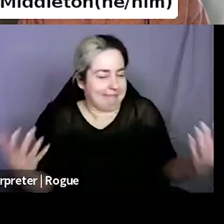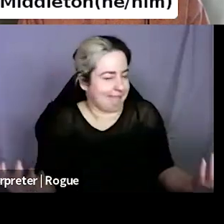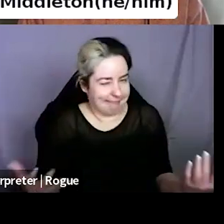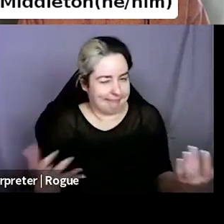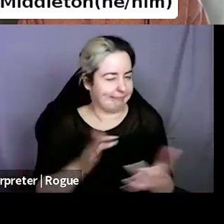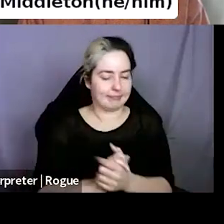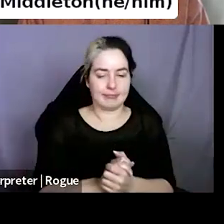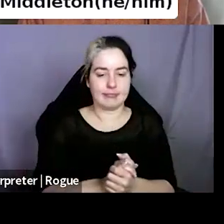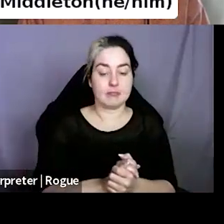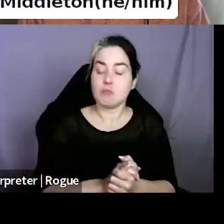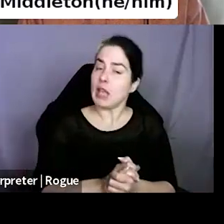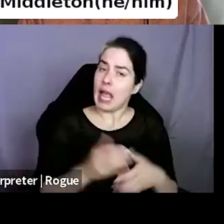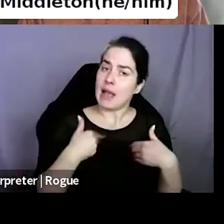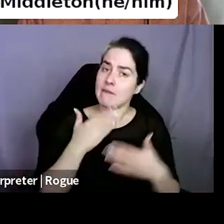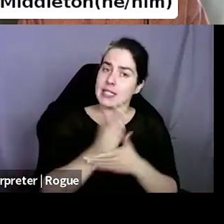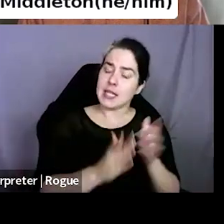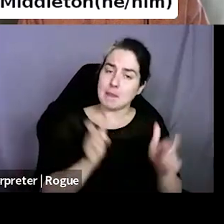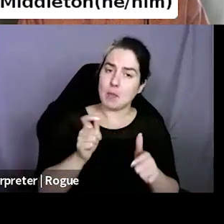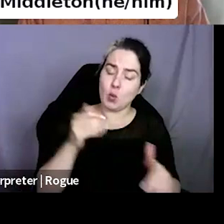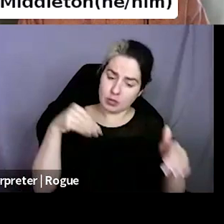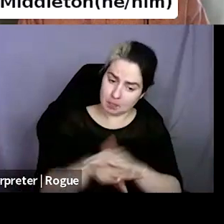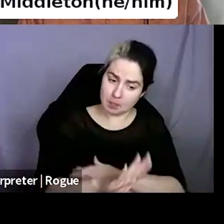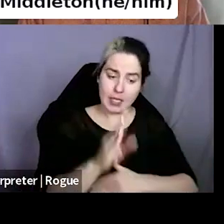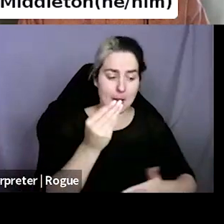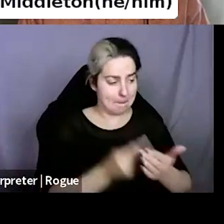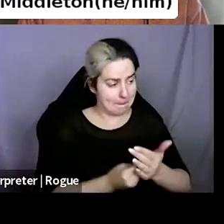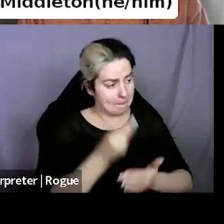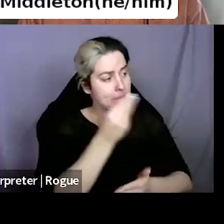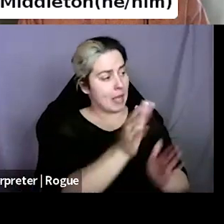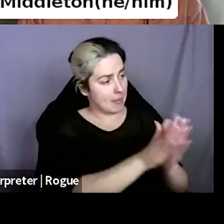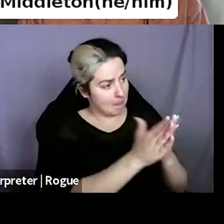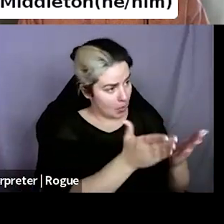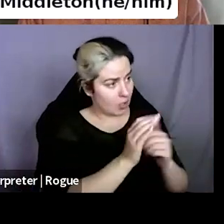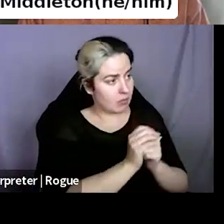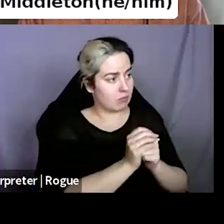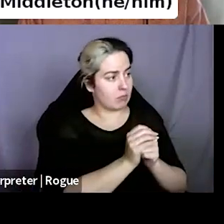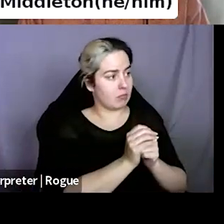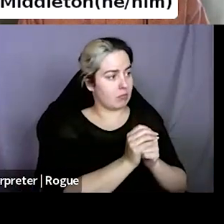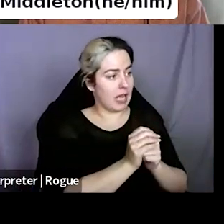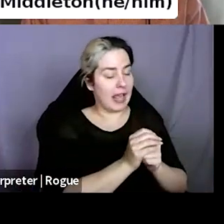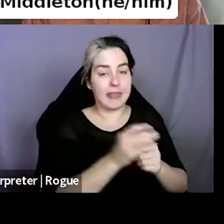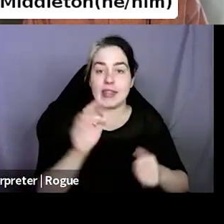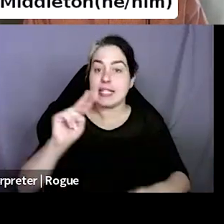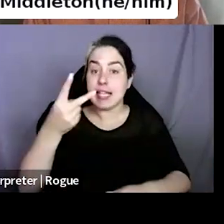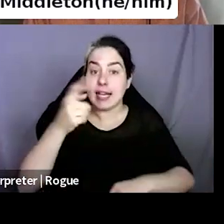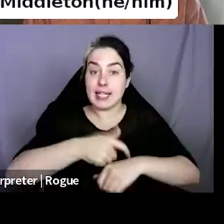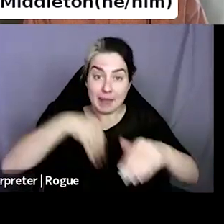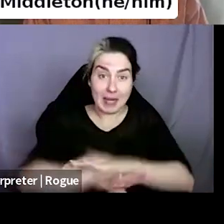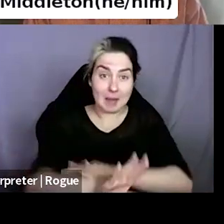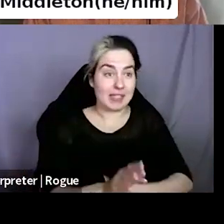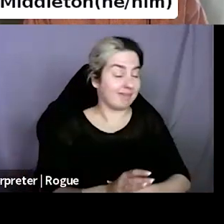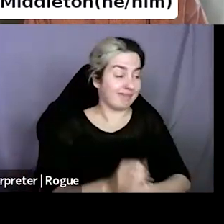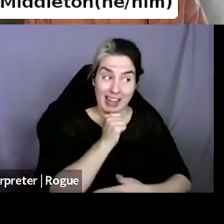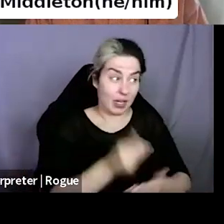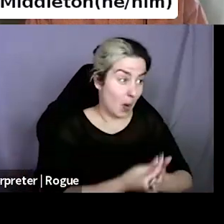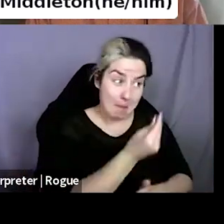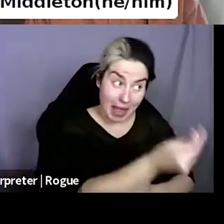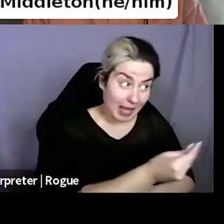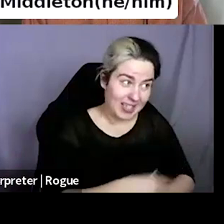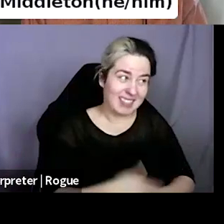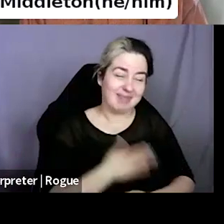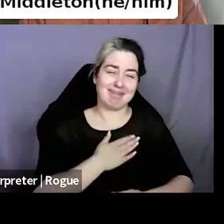come in one time and buy a book and come in the next time and apologize for not buying a book. They're so cute.